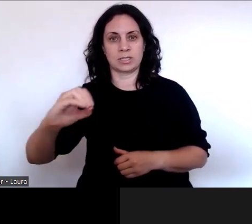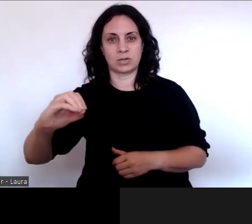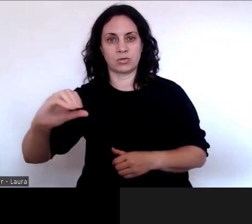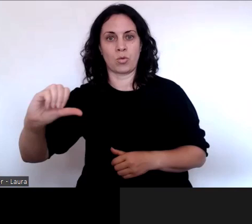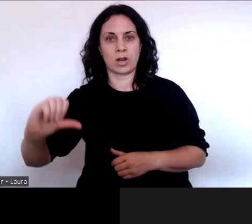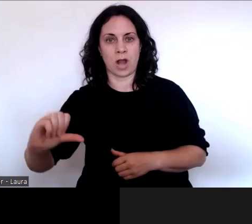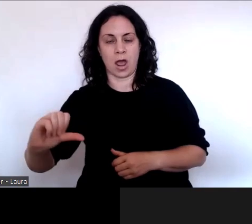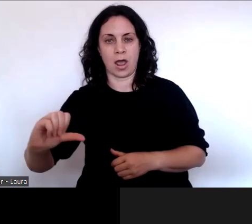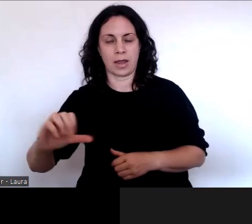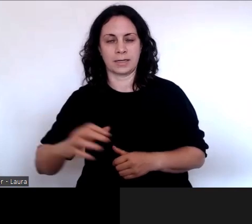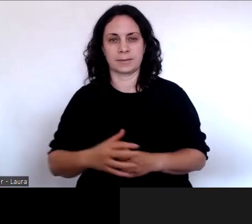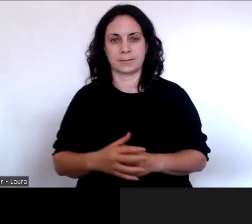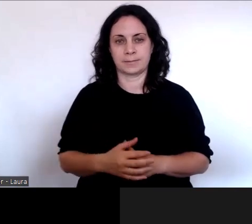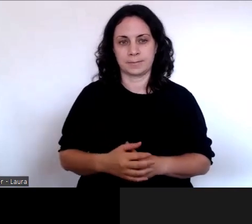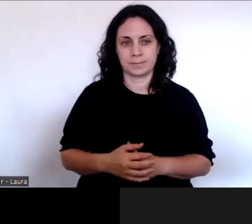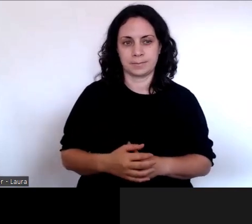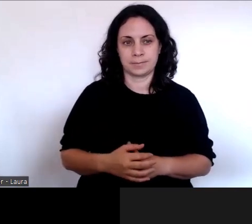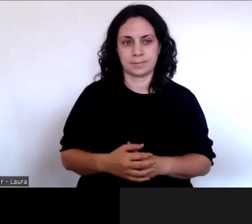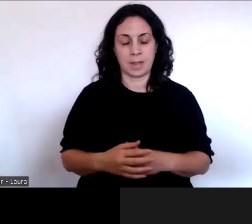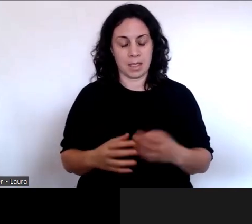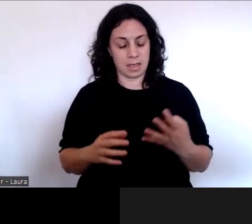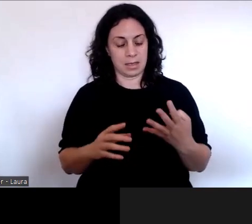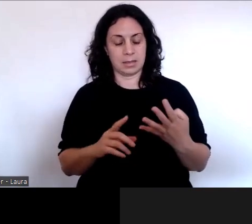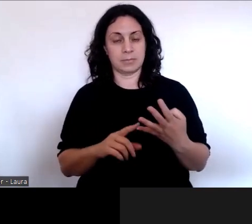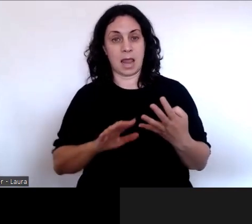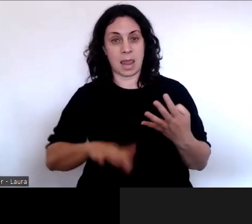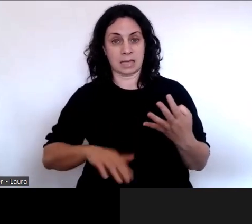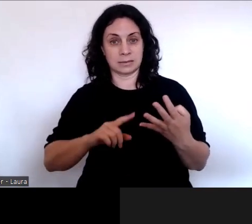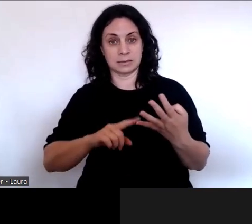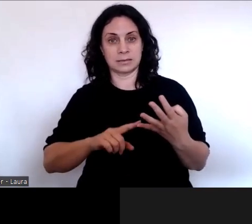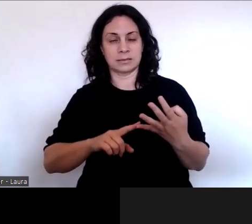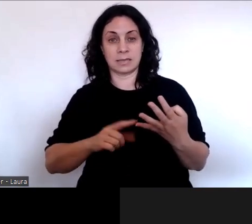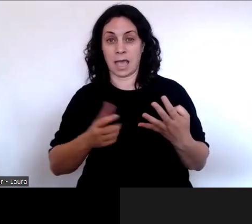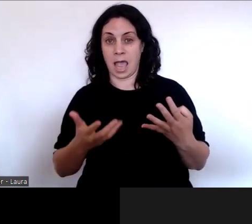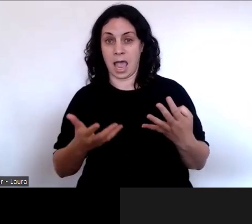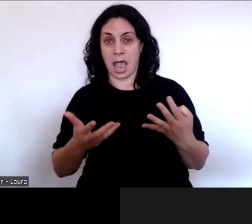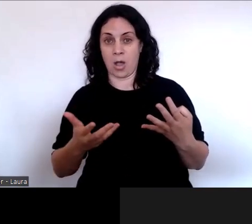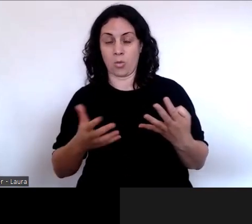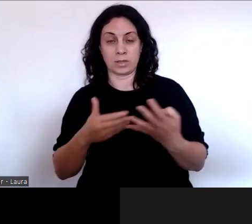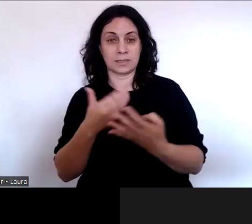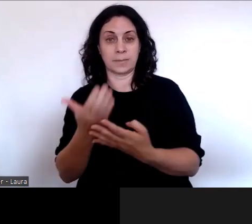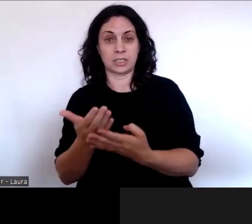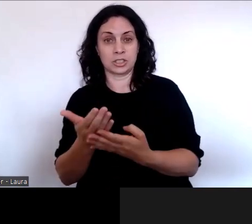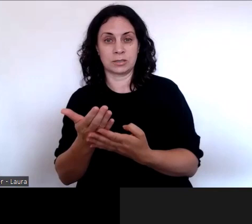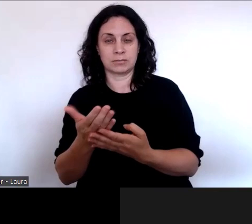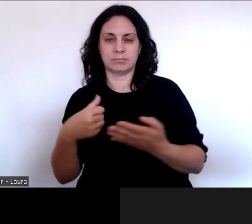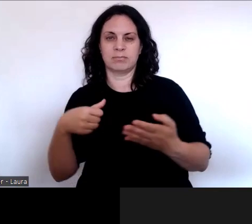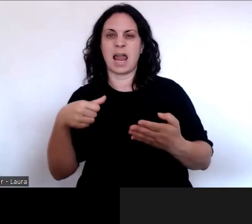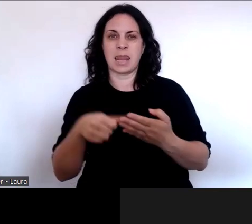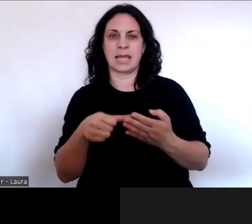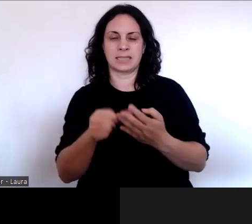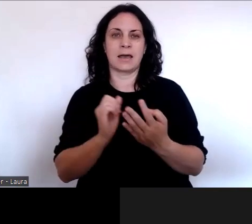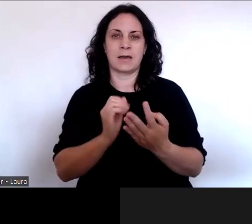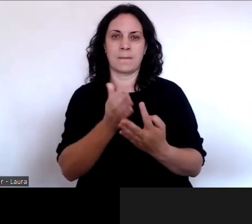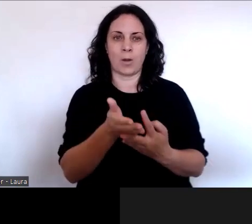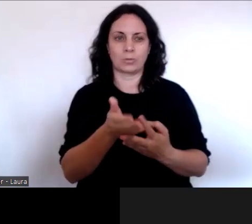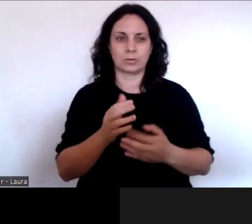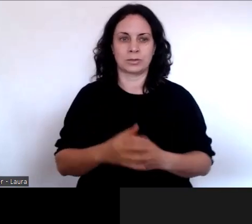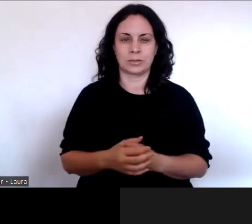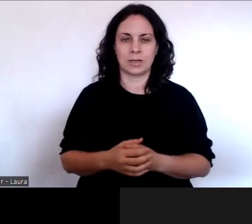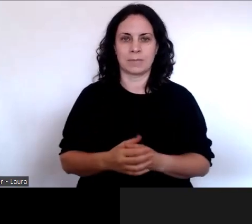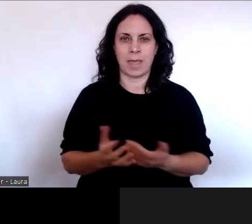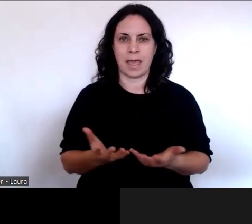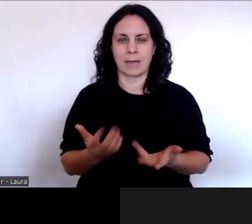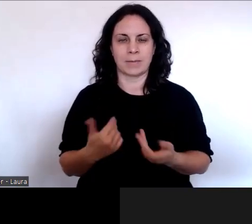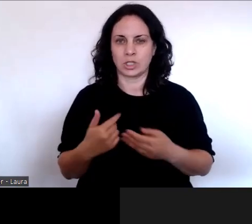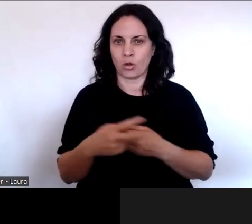the final way that we will take submissions is via post, which I don't have the address to hand